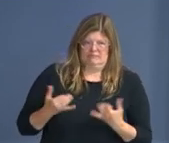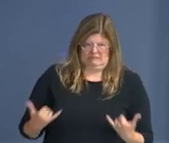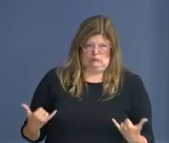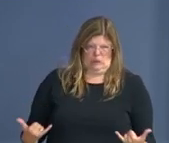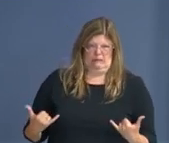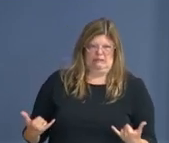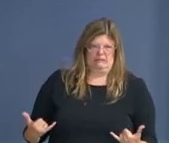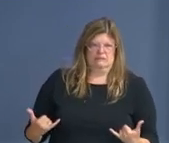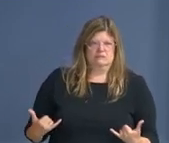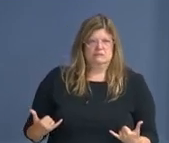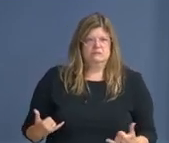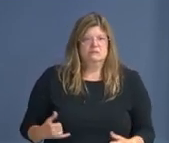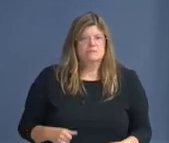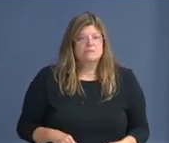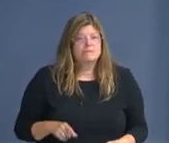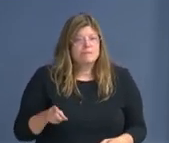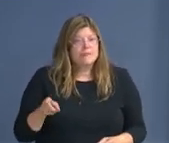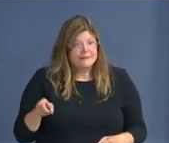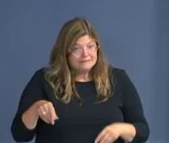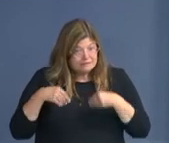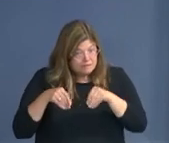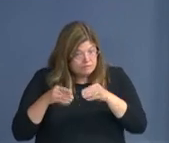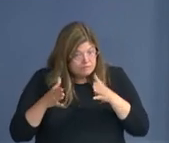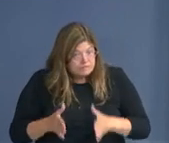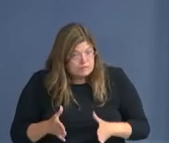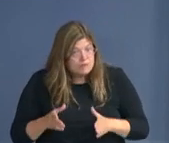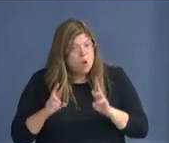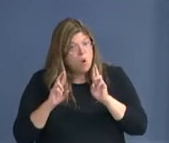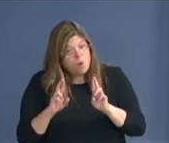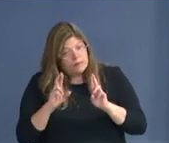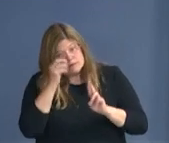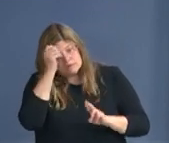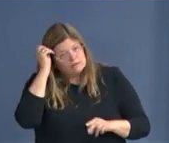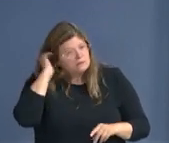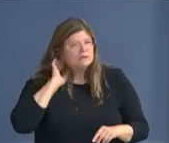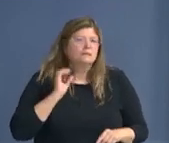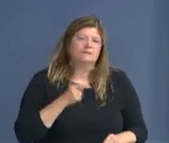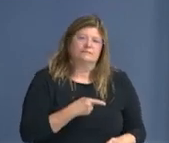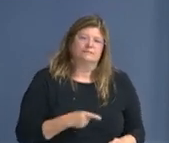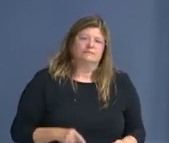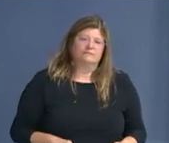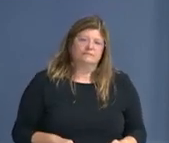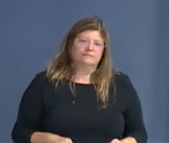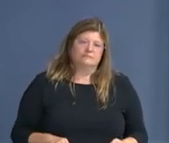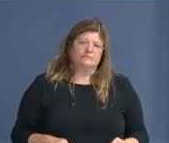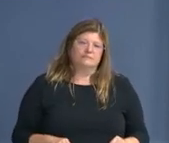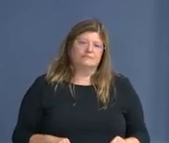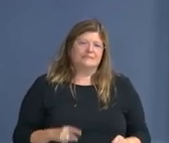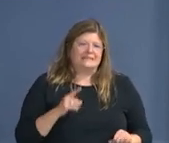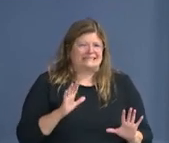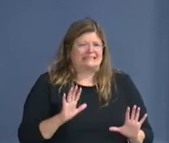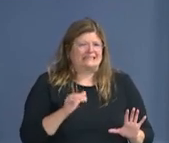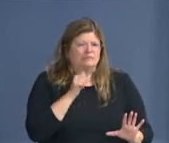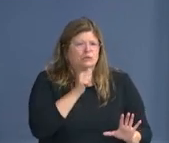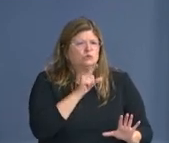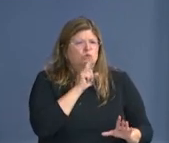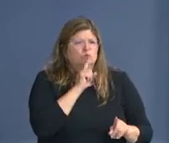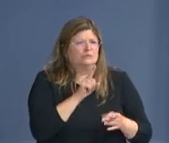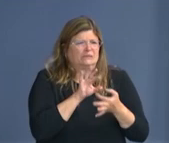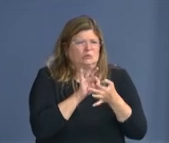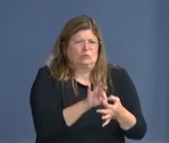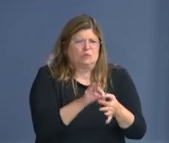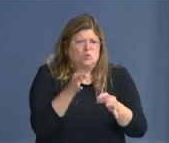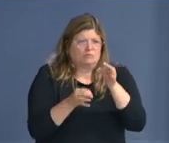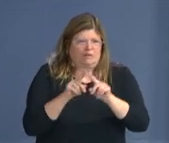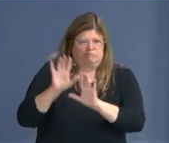for these vendors? I think that we, I don't know what's going to happen in court right now. So I can't